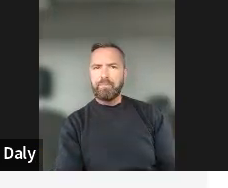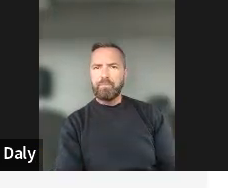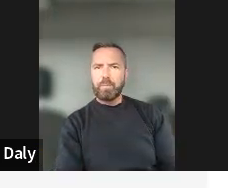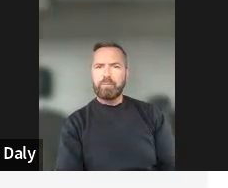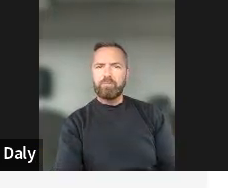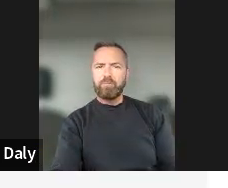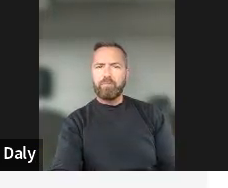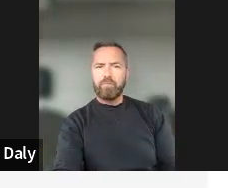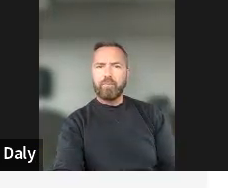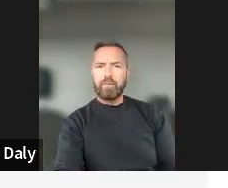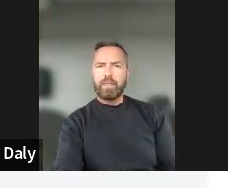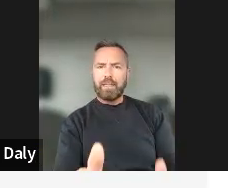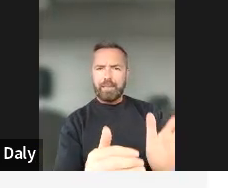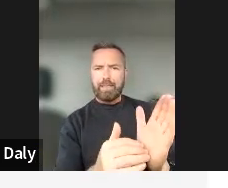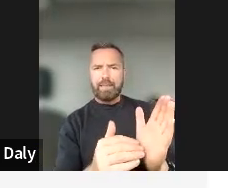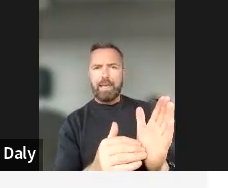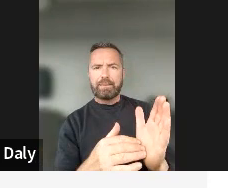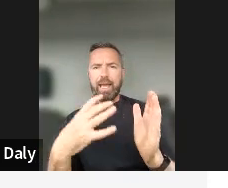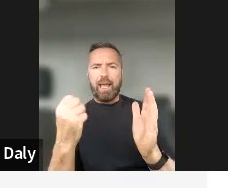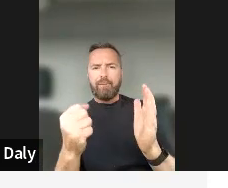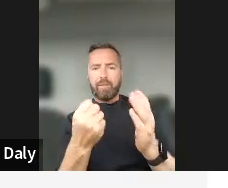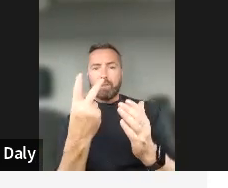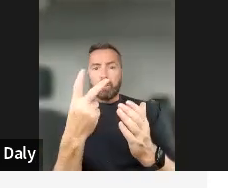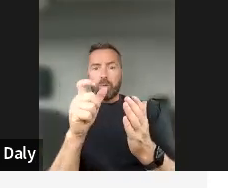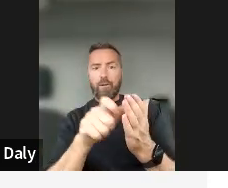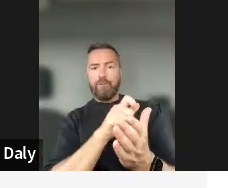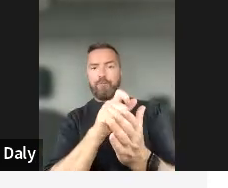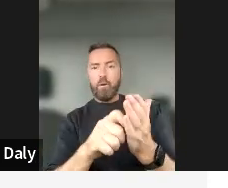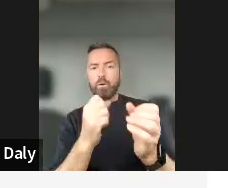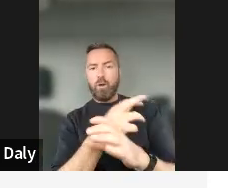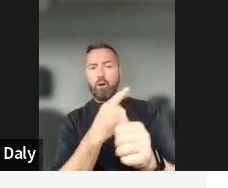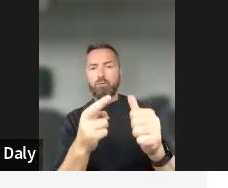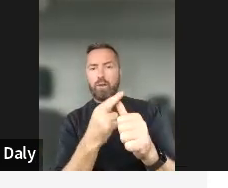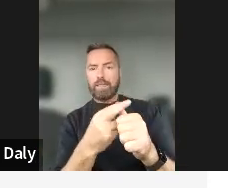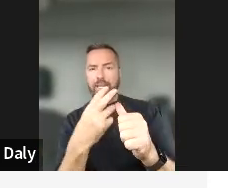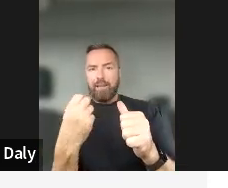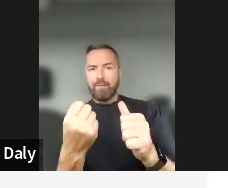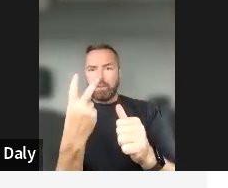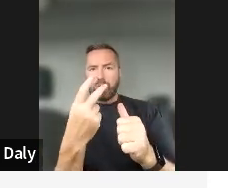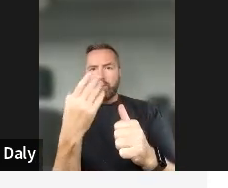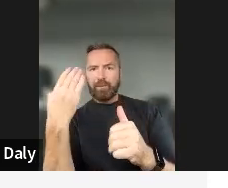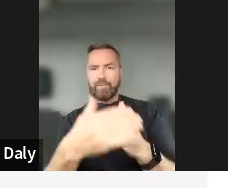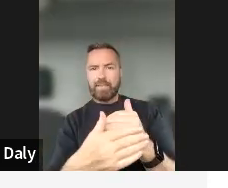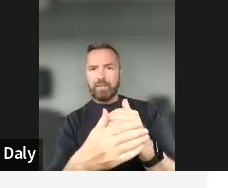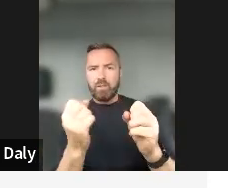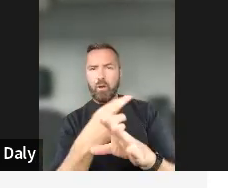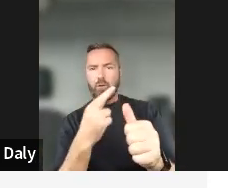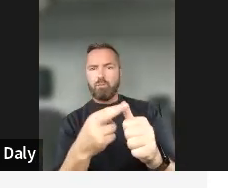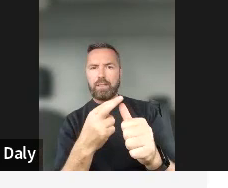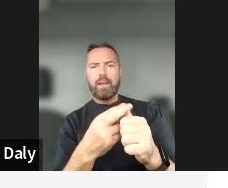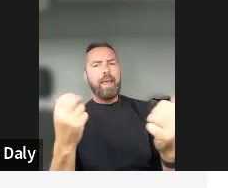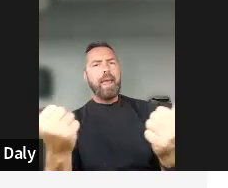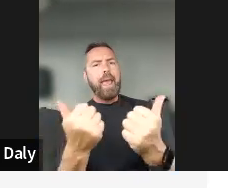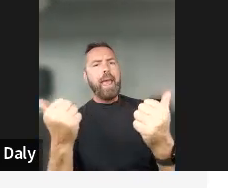Yes, we have two votes already. And does anyone have